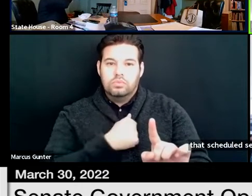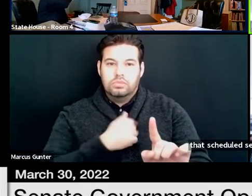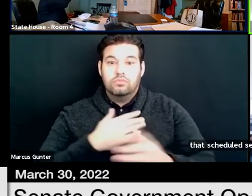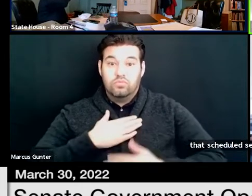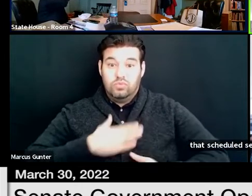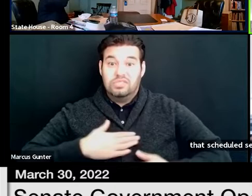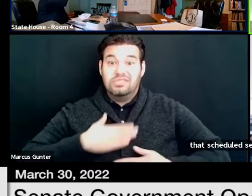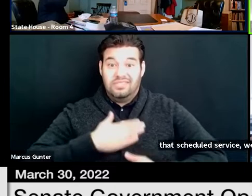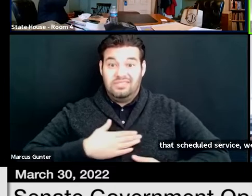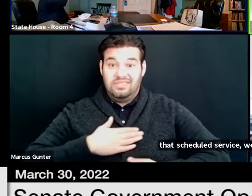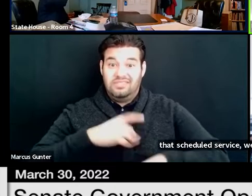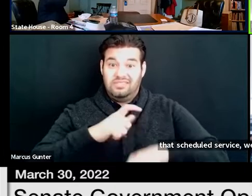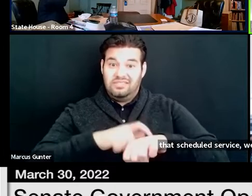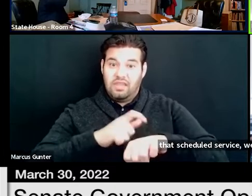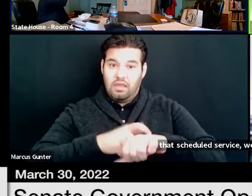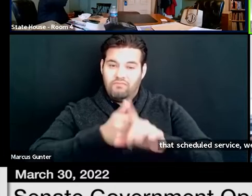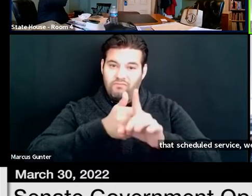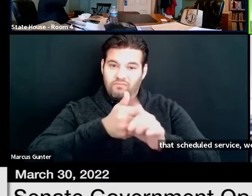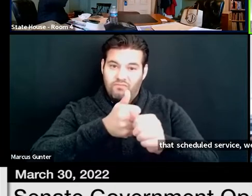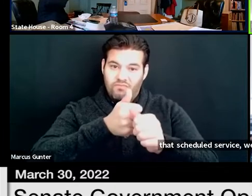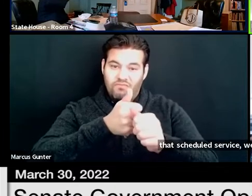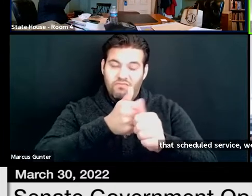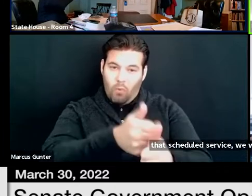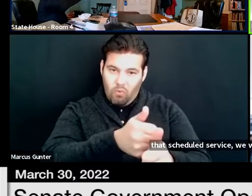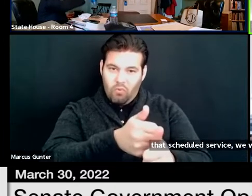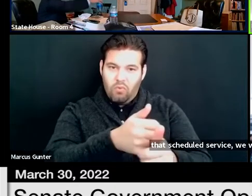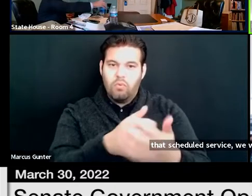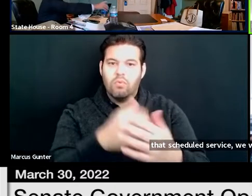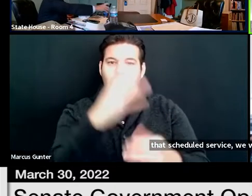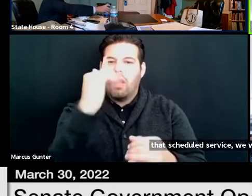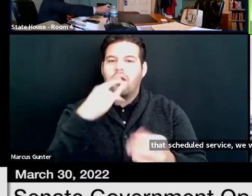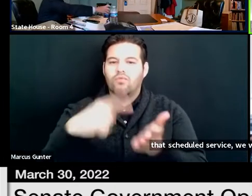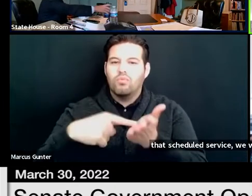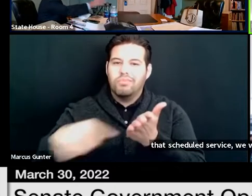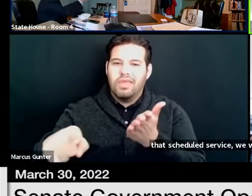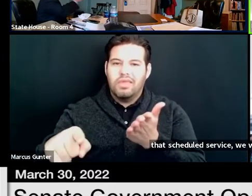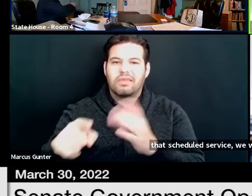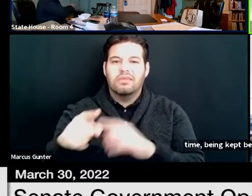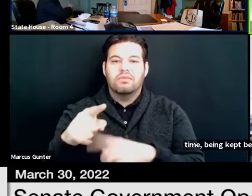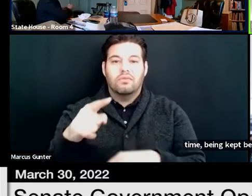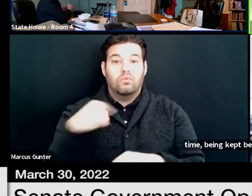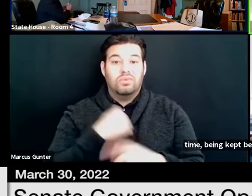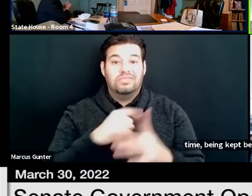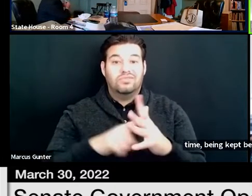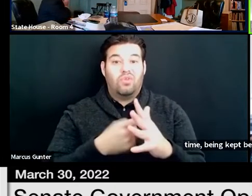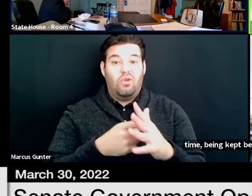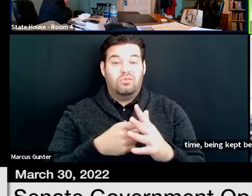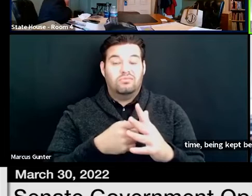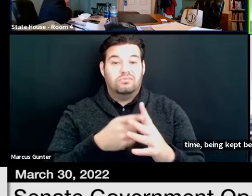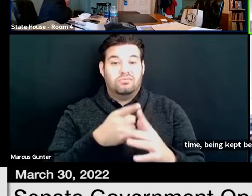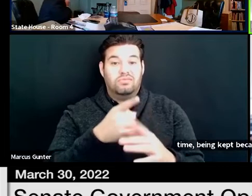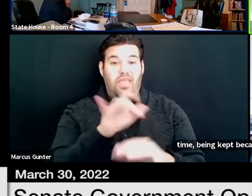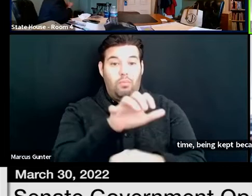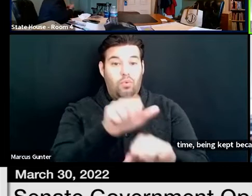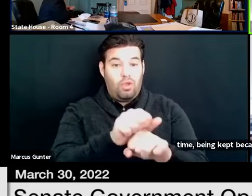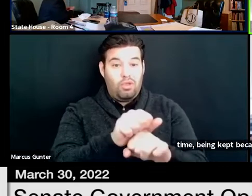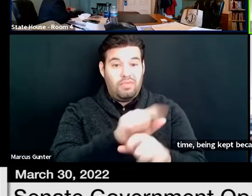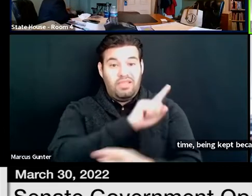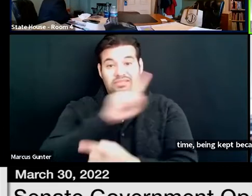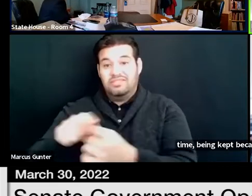that time being kept because we have to pay for when we start the scheduling to when we end the scheduling.